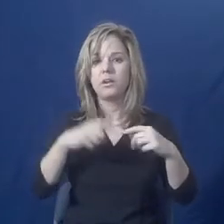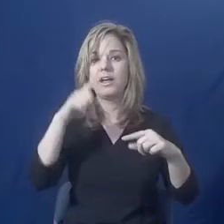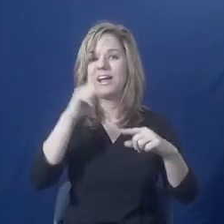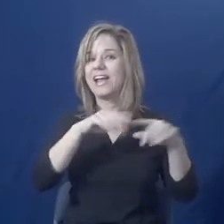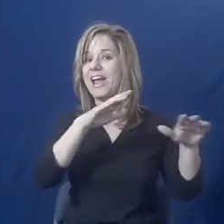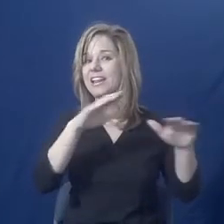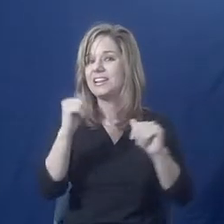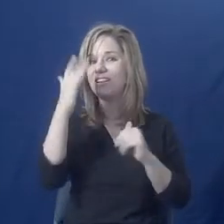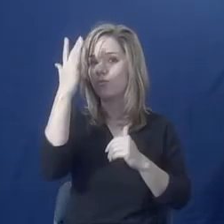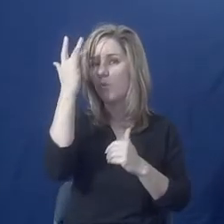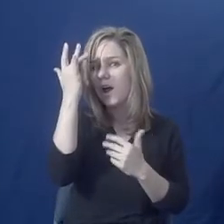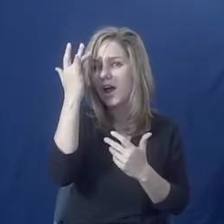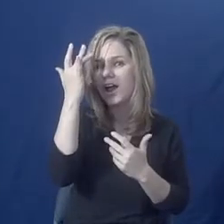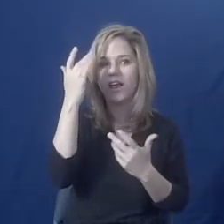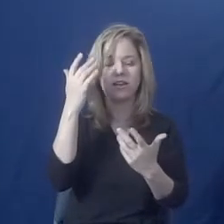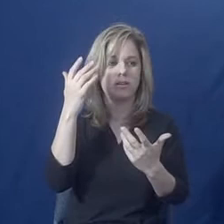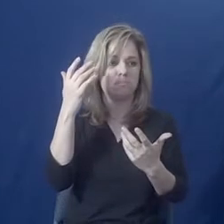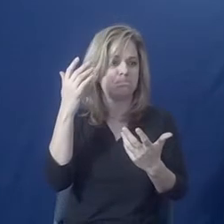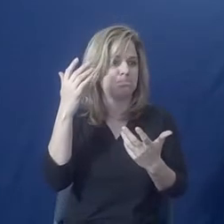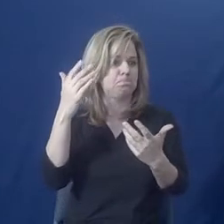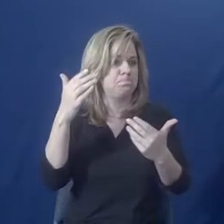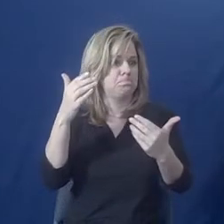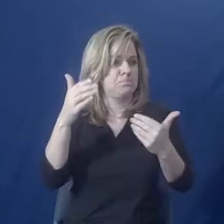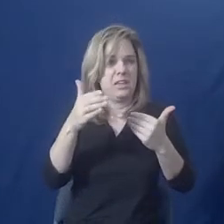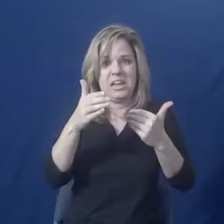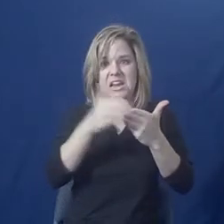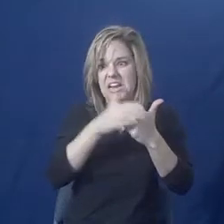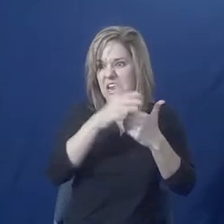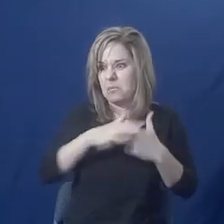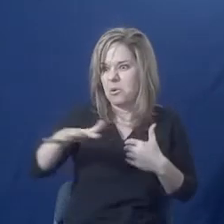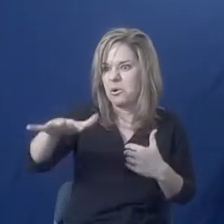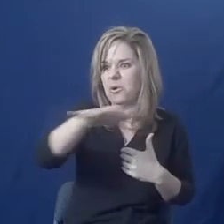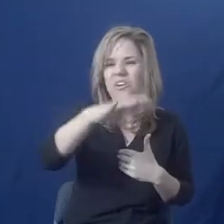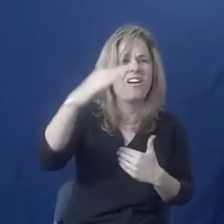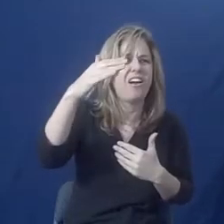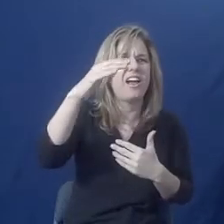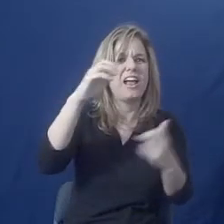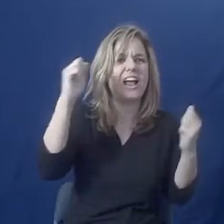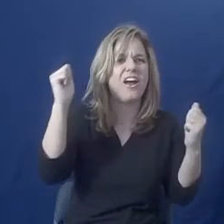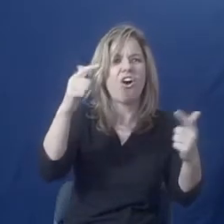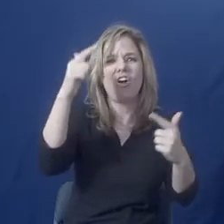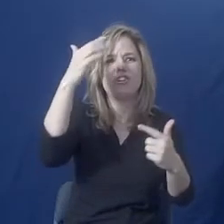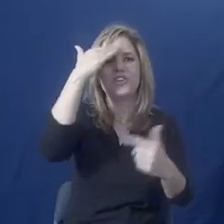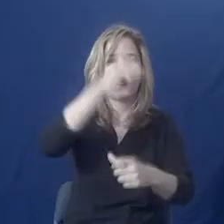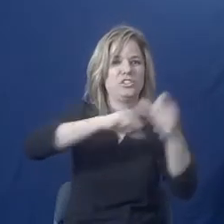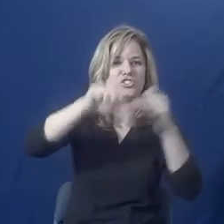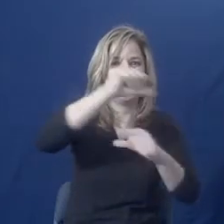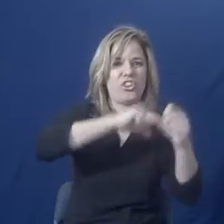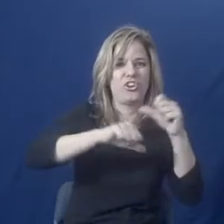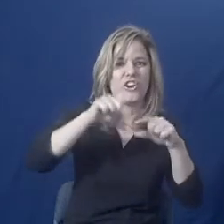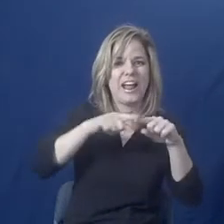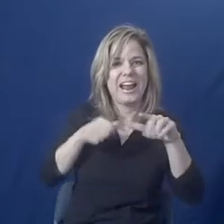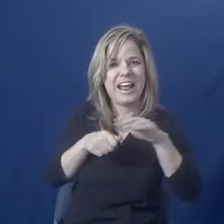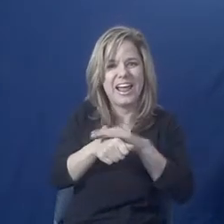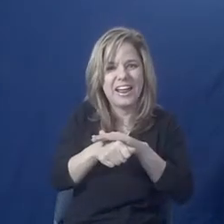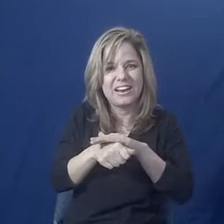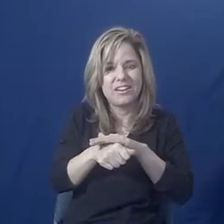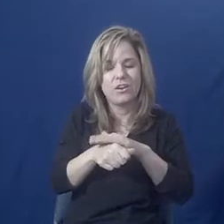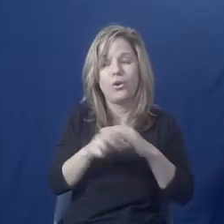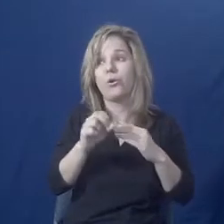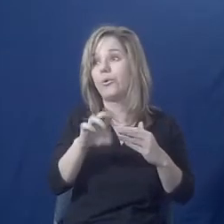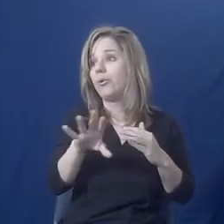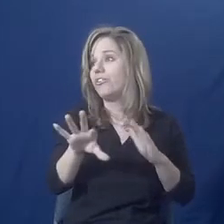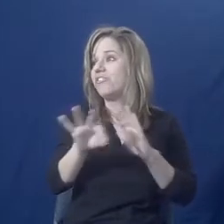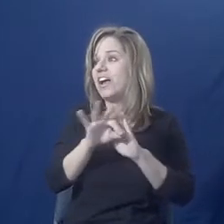because there are neighborhoods where people know each other. And it may be hard to find a confidential